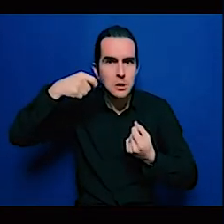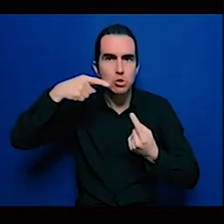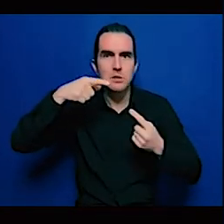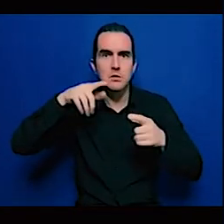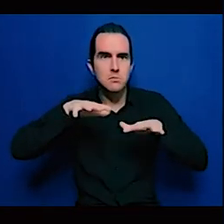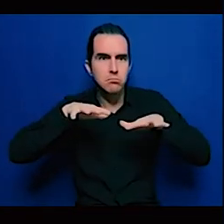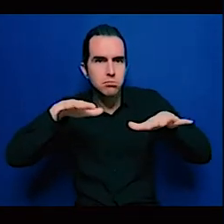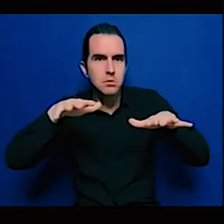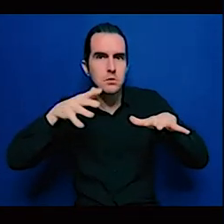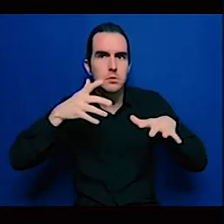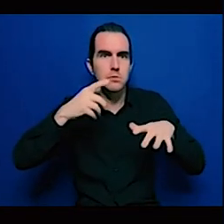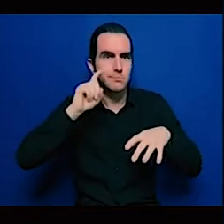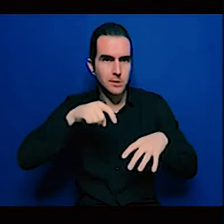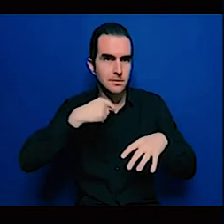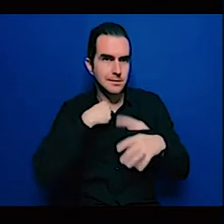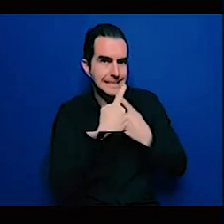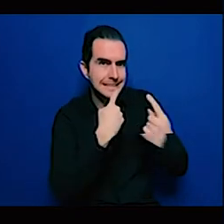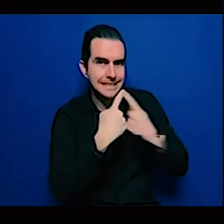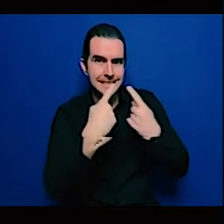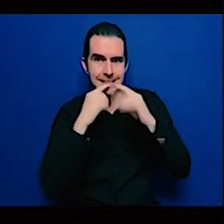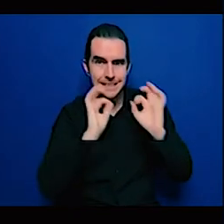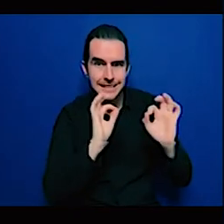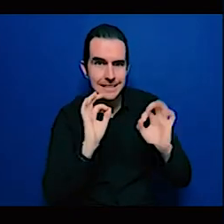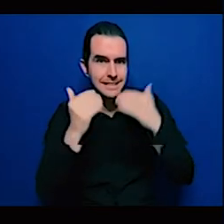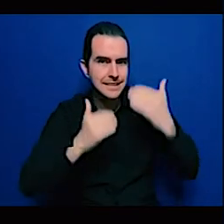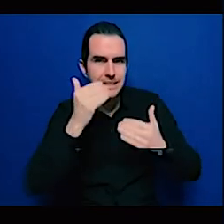so that's what I wanted to say roughly speaking